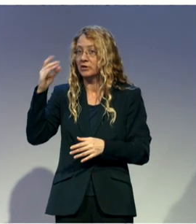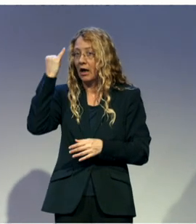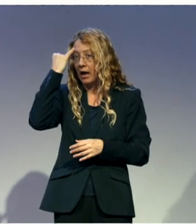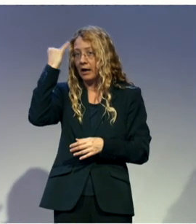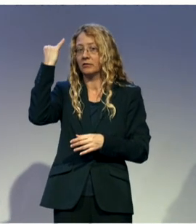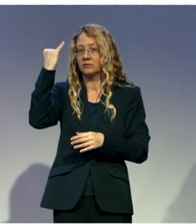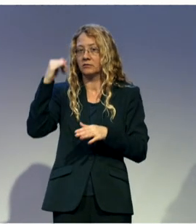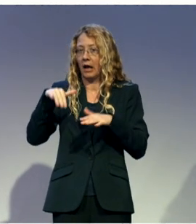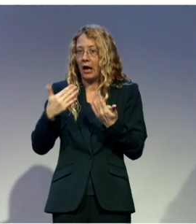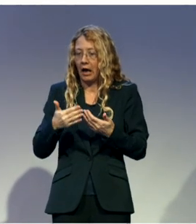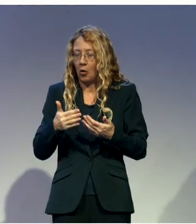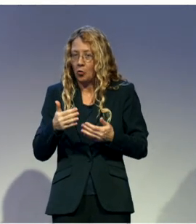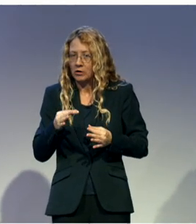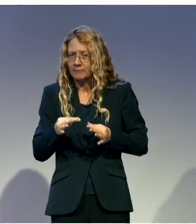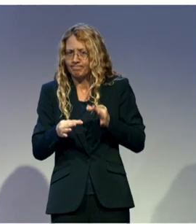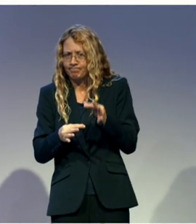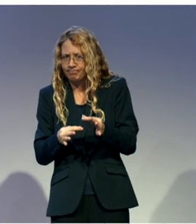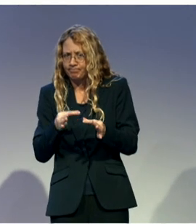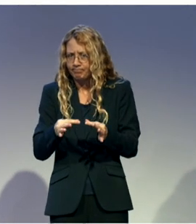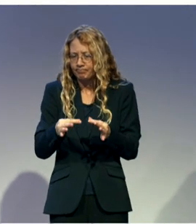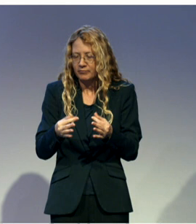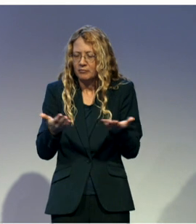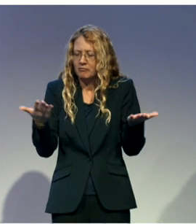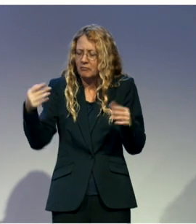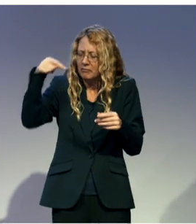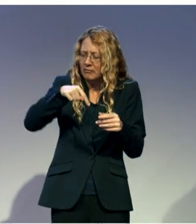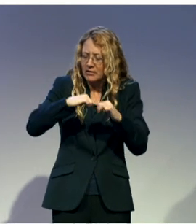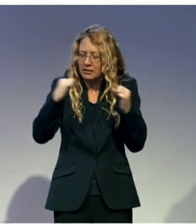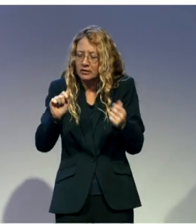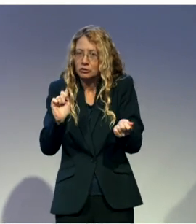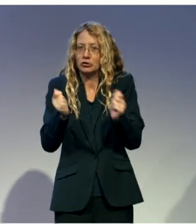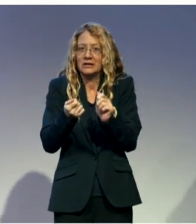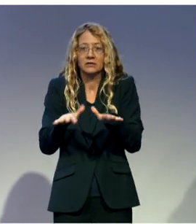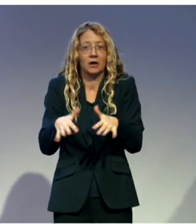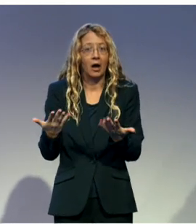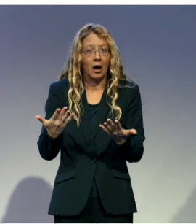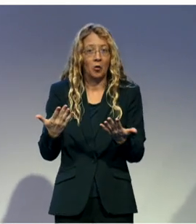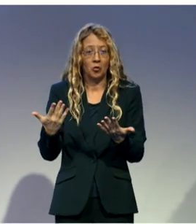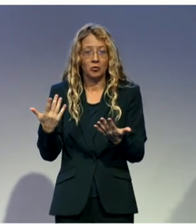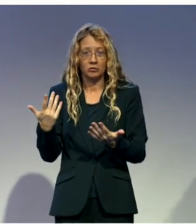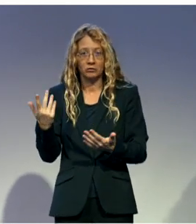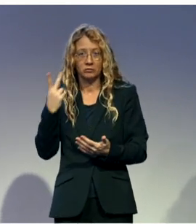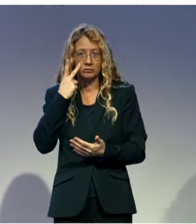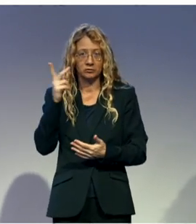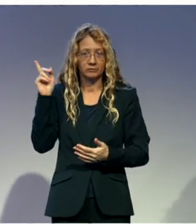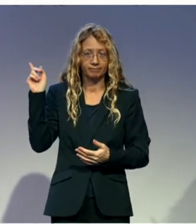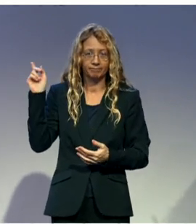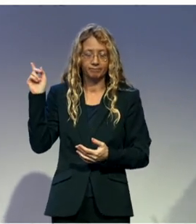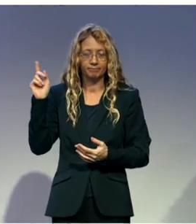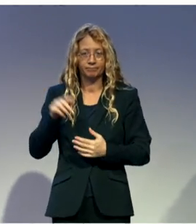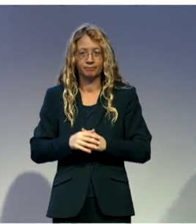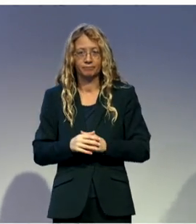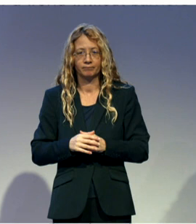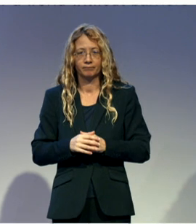And we also had to map stakeholders that were key in our work, especially